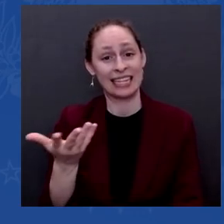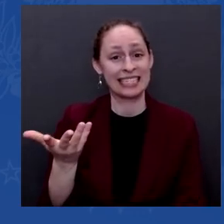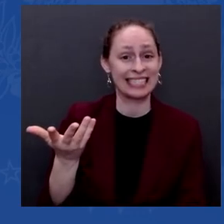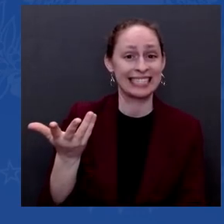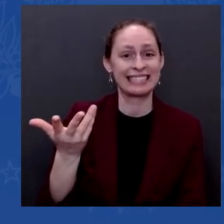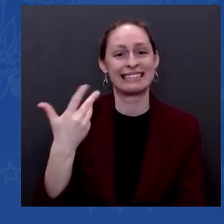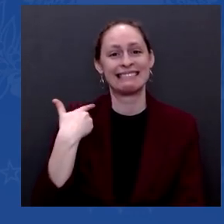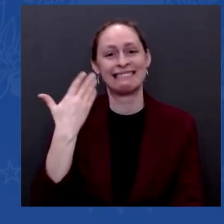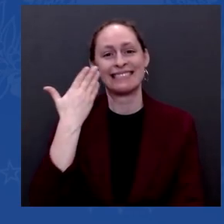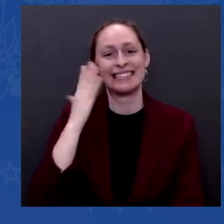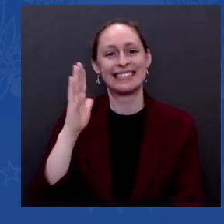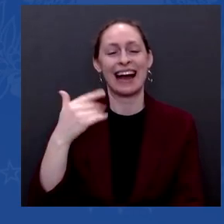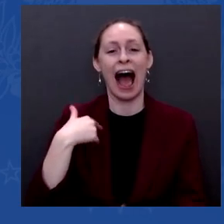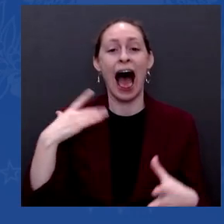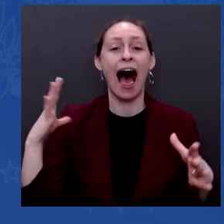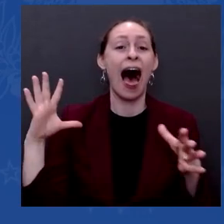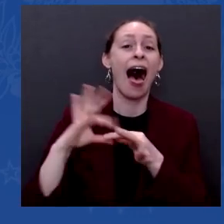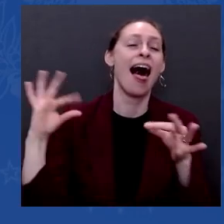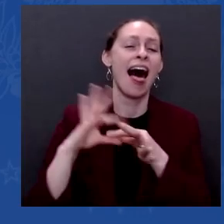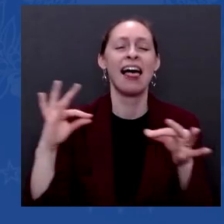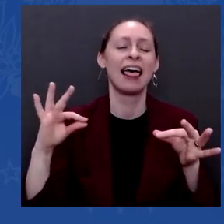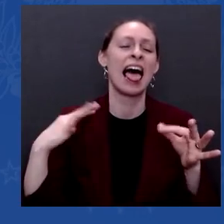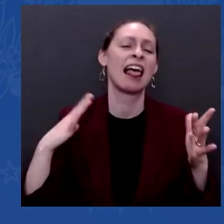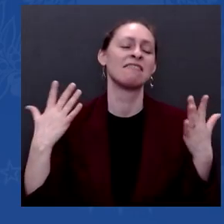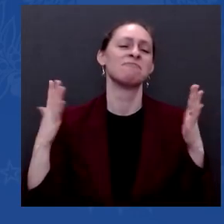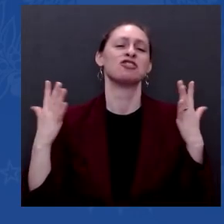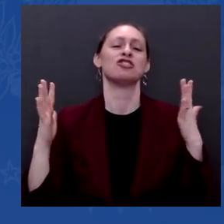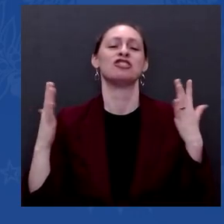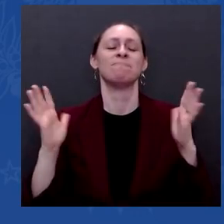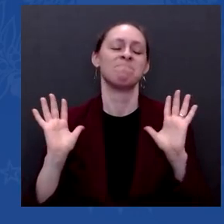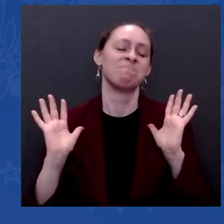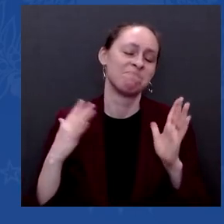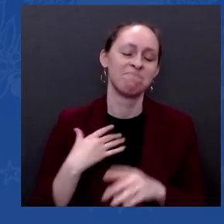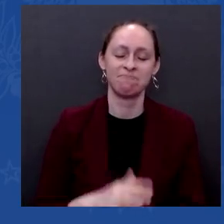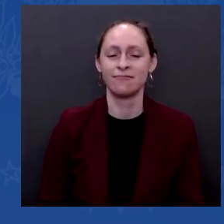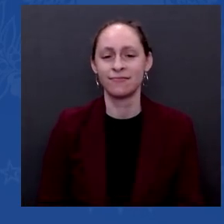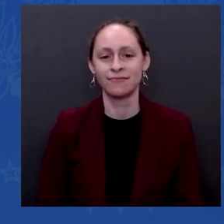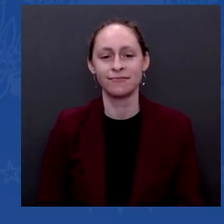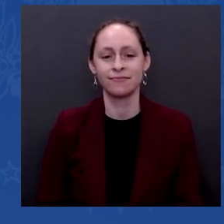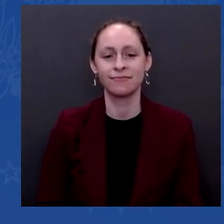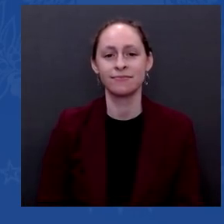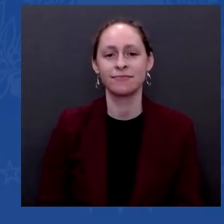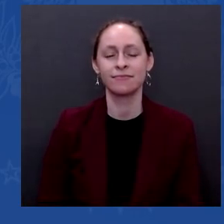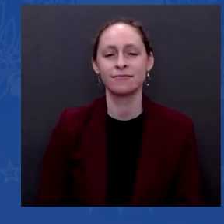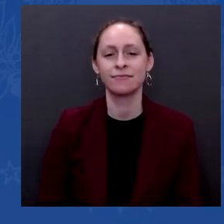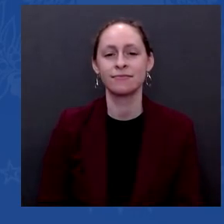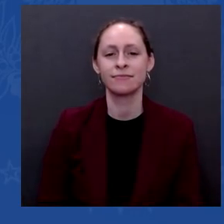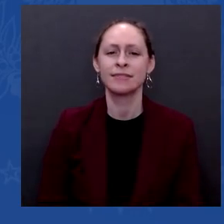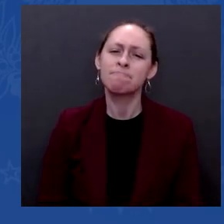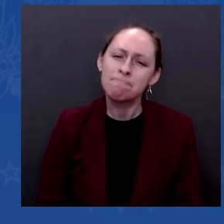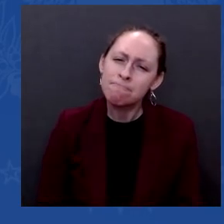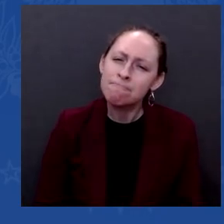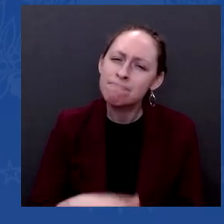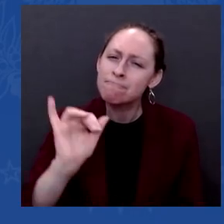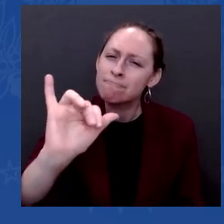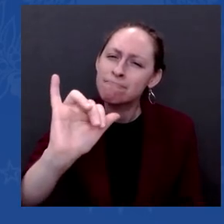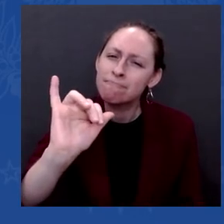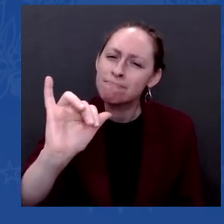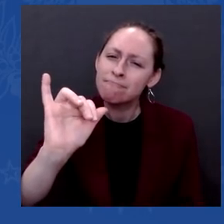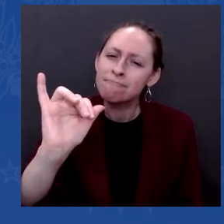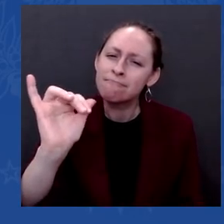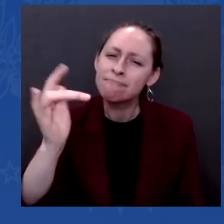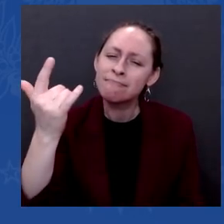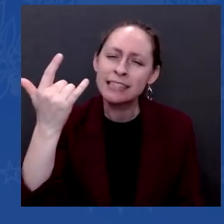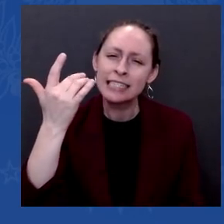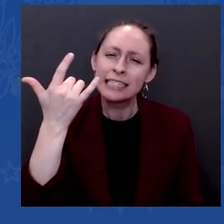it will hurt him badly. It sounds like you're offering some way out here, some off-ramp. And it sounds